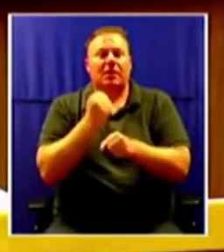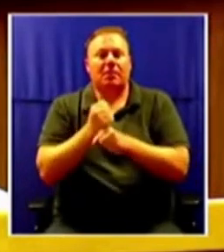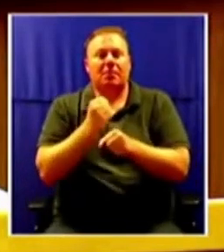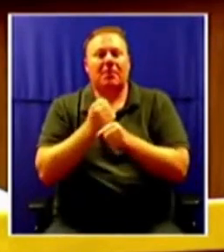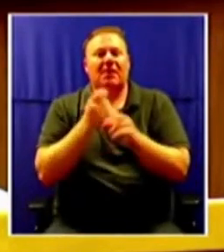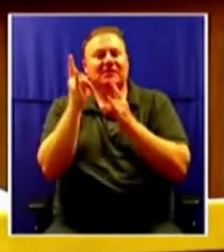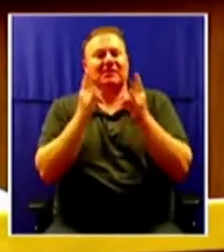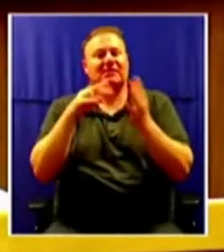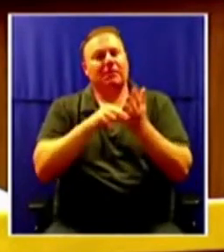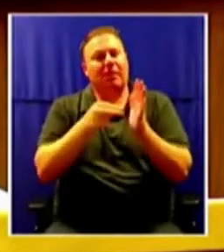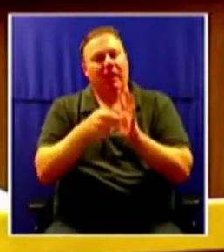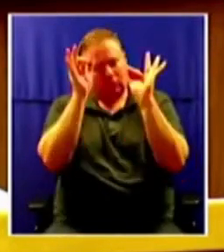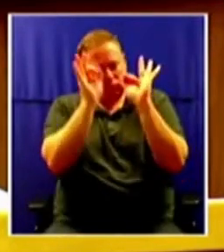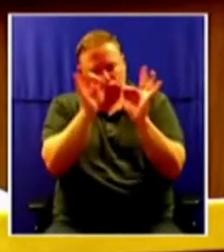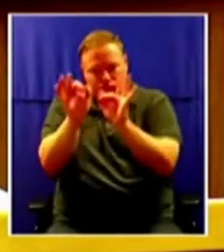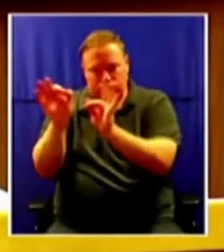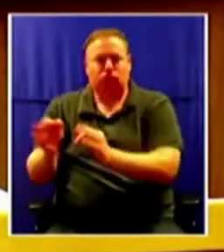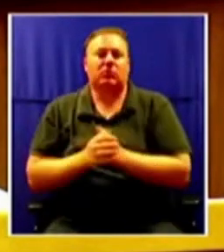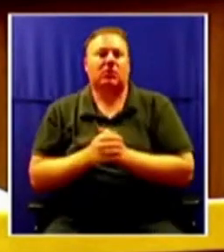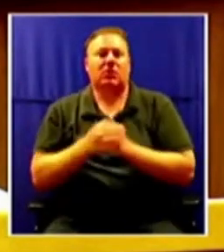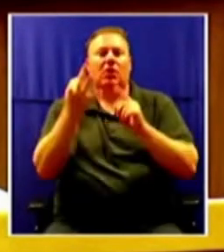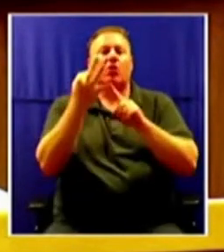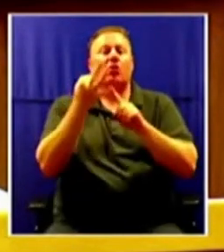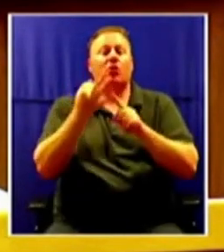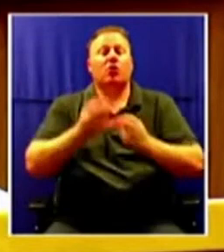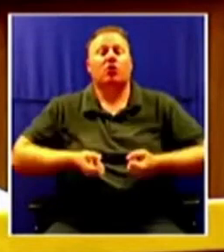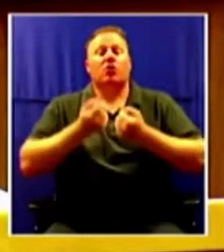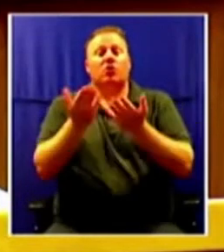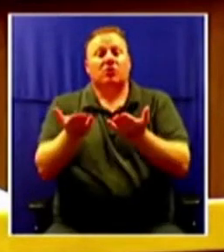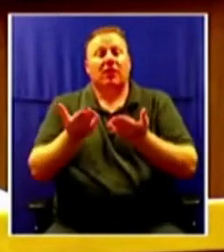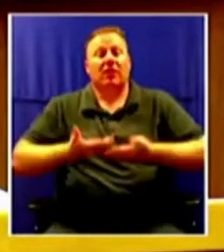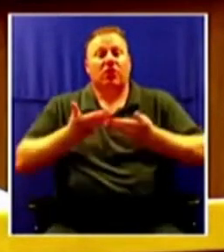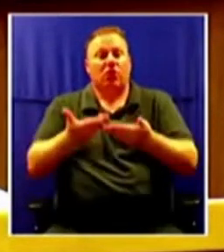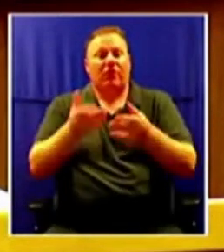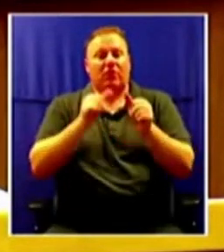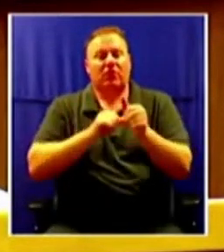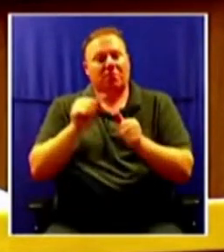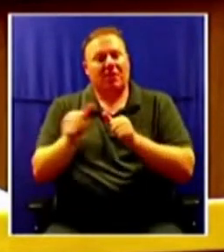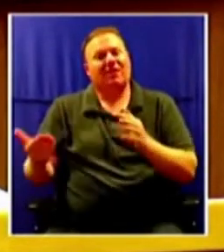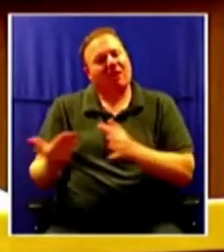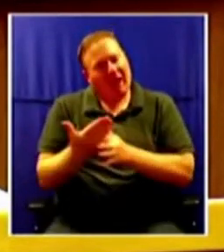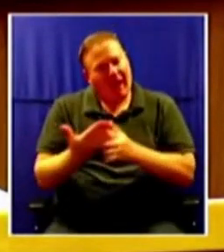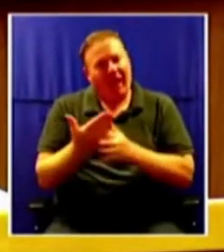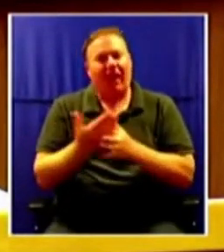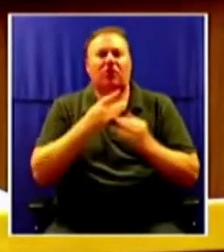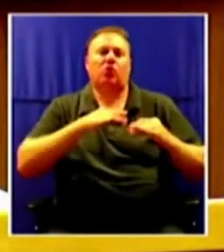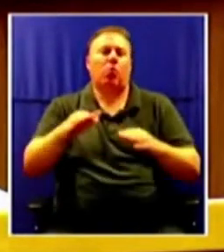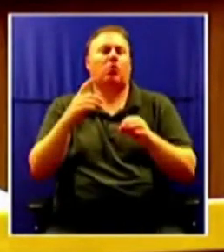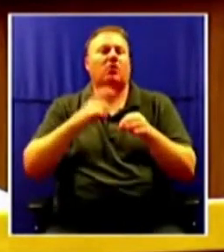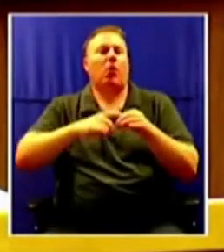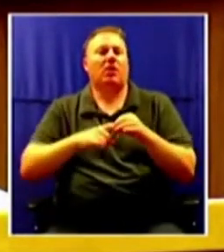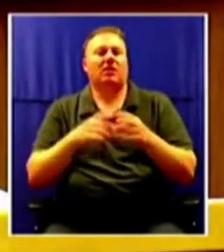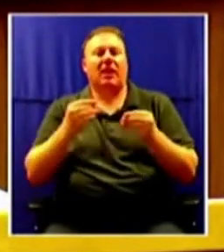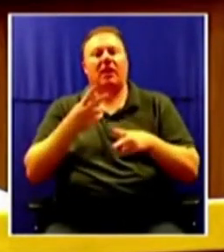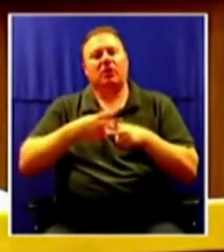Finally, ensuring improved service delivery, including access to and quality water and sanitation. That would be